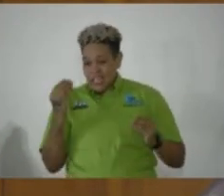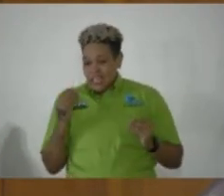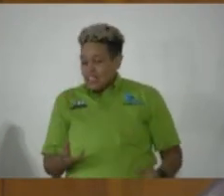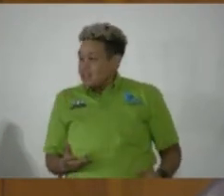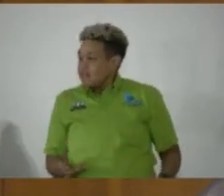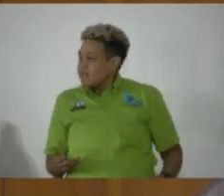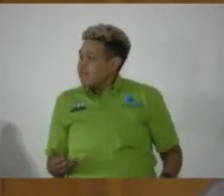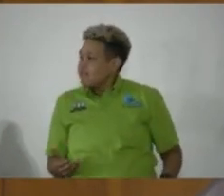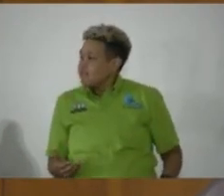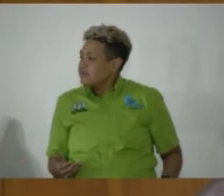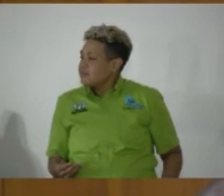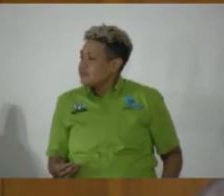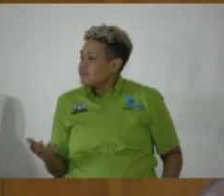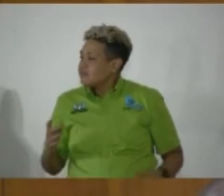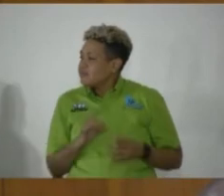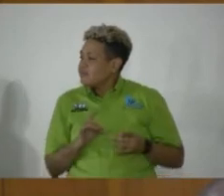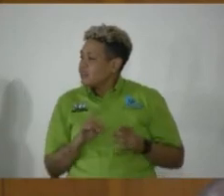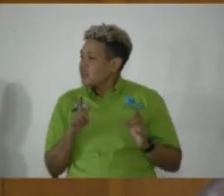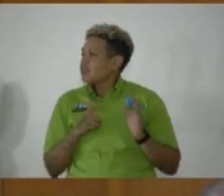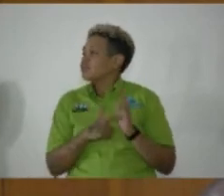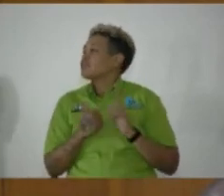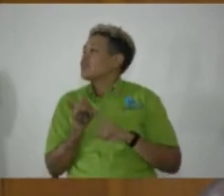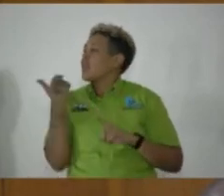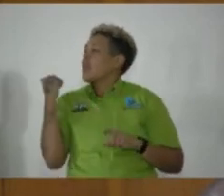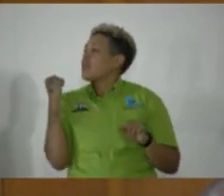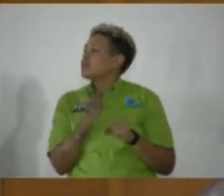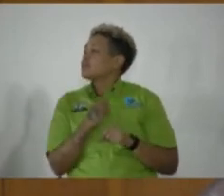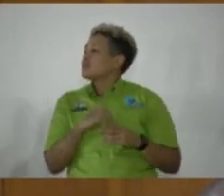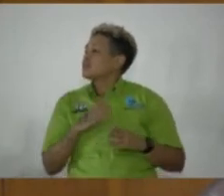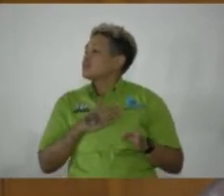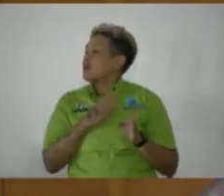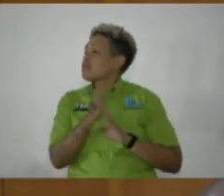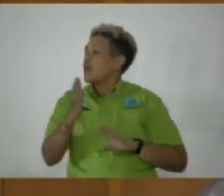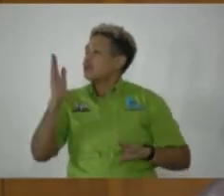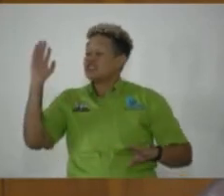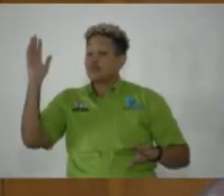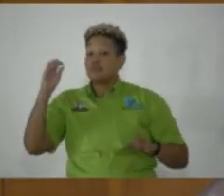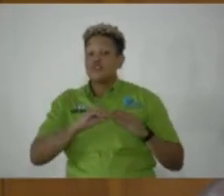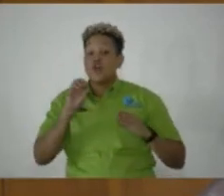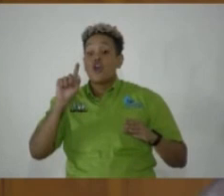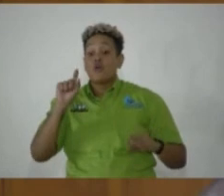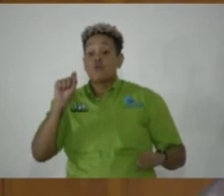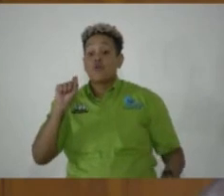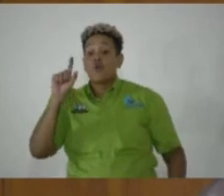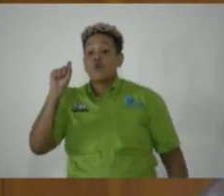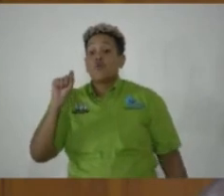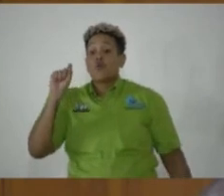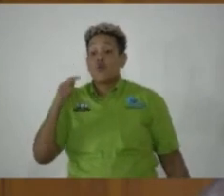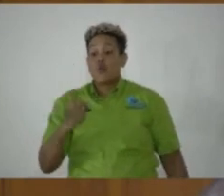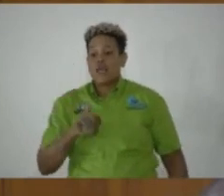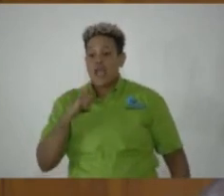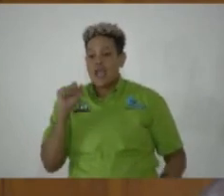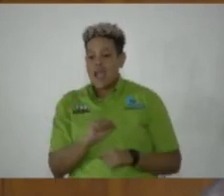what he stated in his request last year, in my maiden speech, which was October the 20th, 2021, I